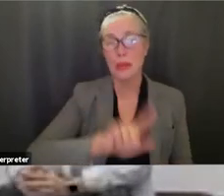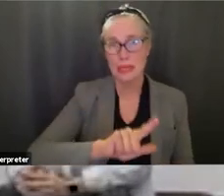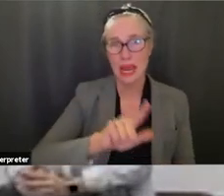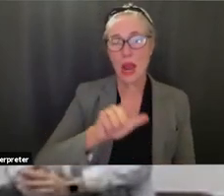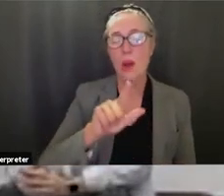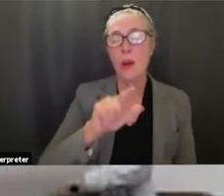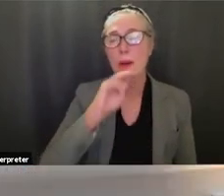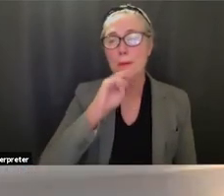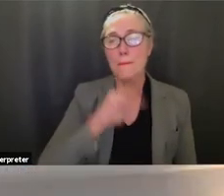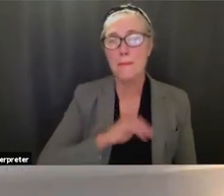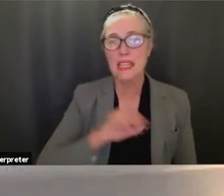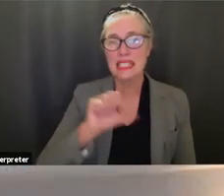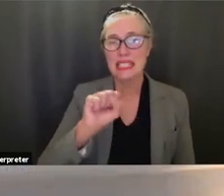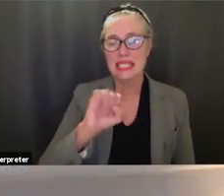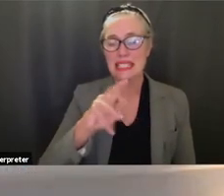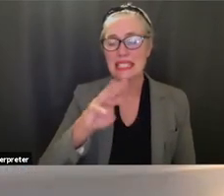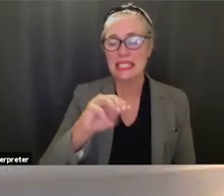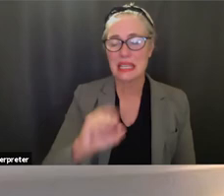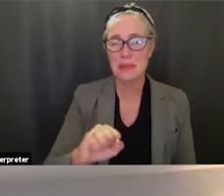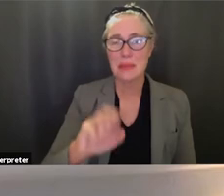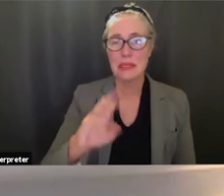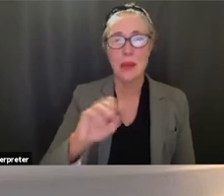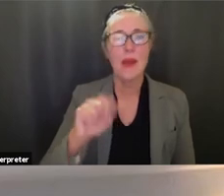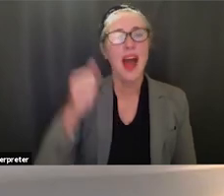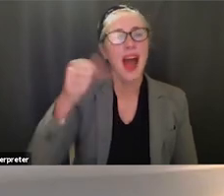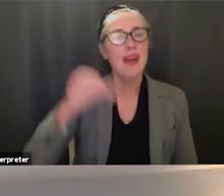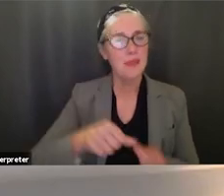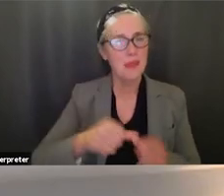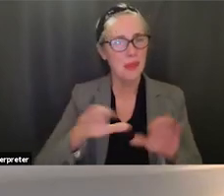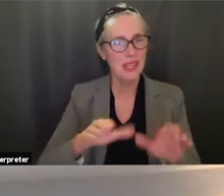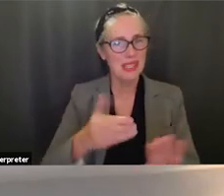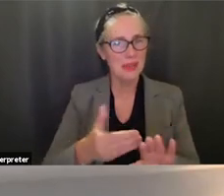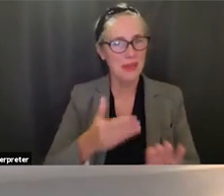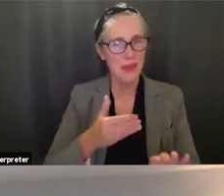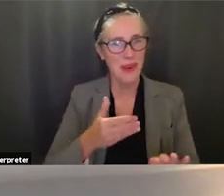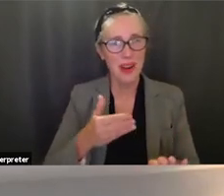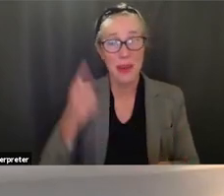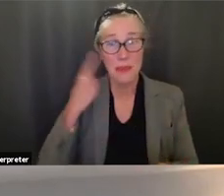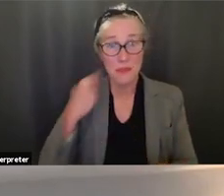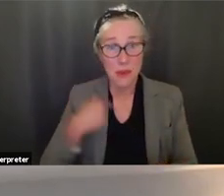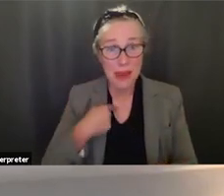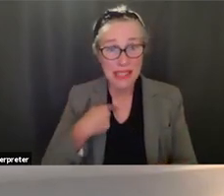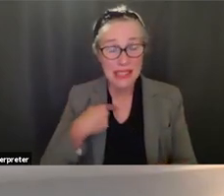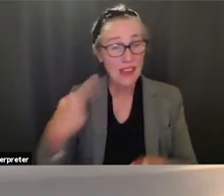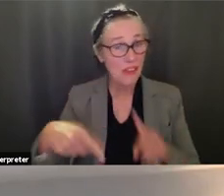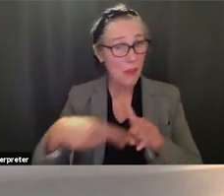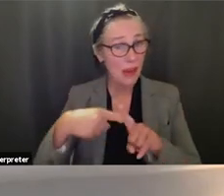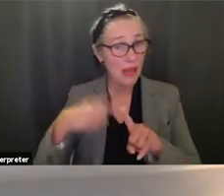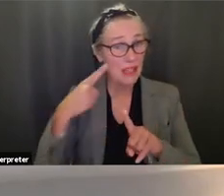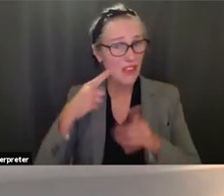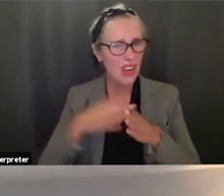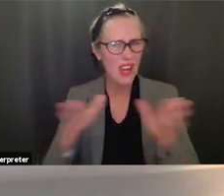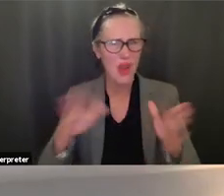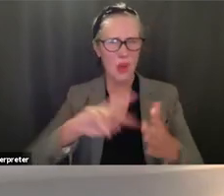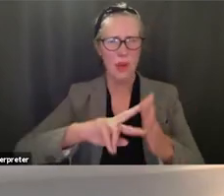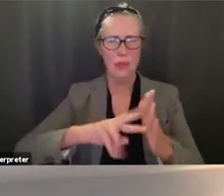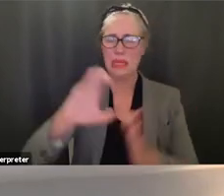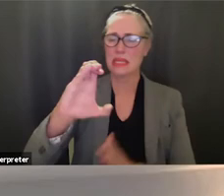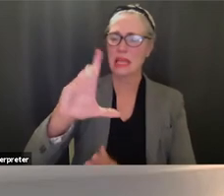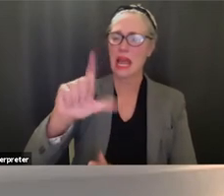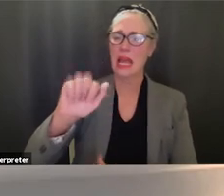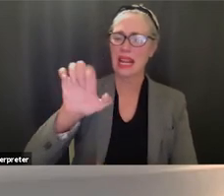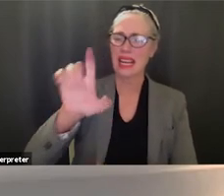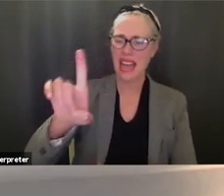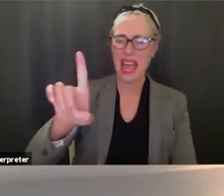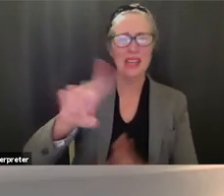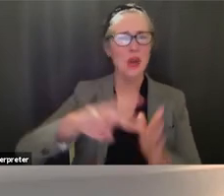i actually remember this when we've done this before but could you for the public and even for my own uh what is clad and what is b clad be clear on